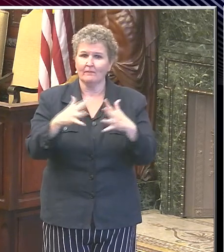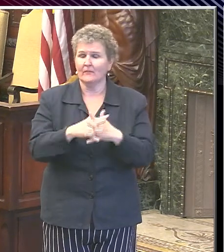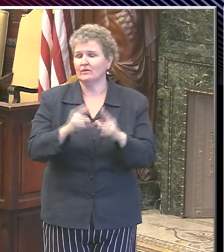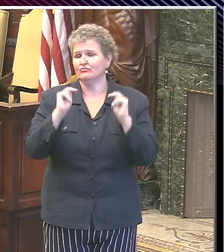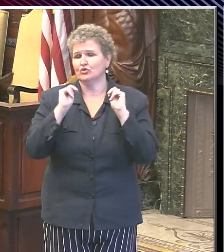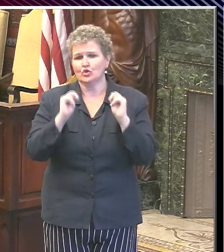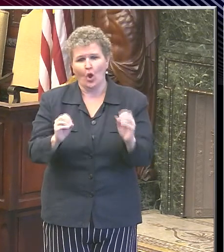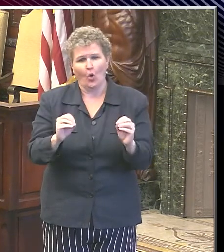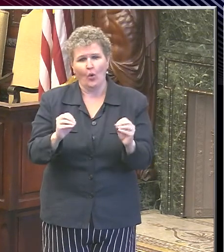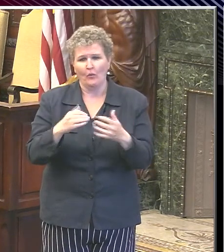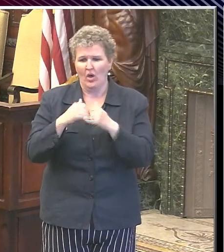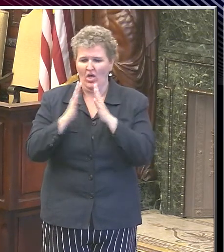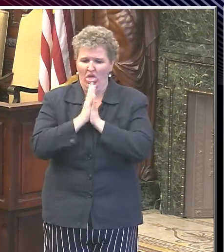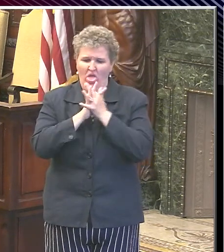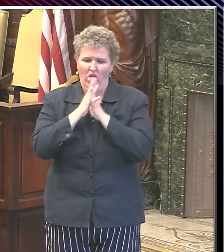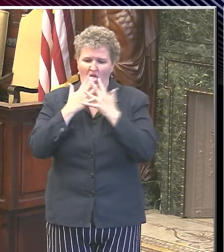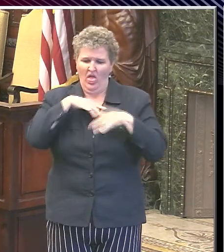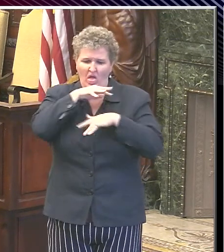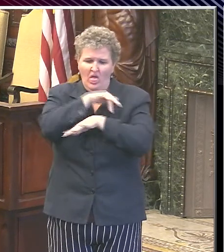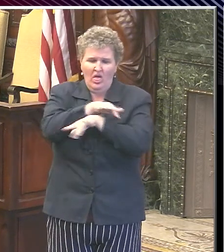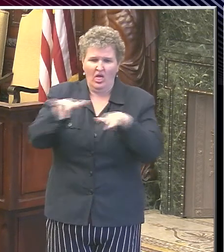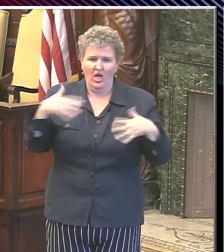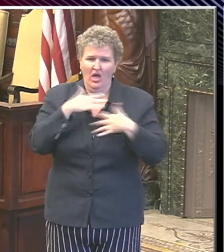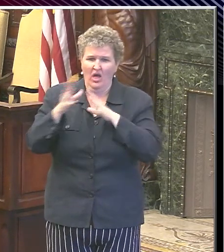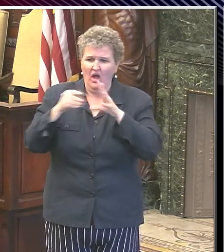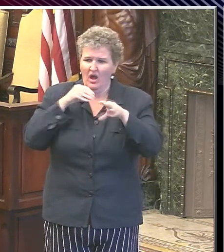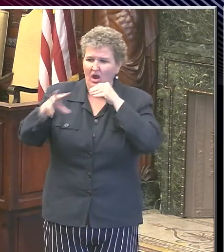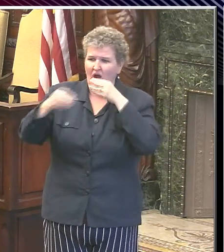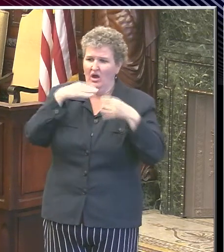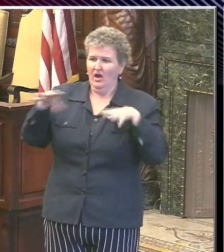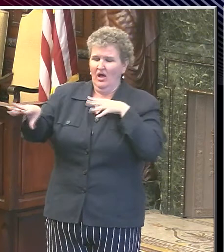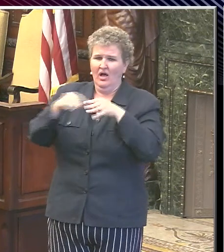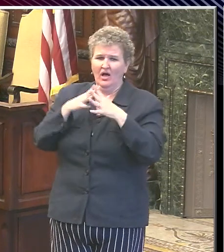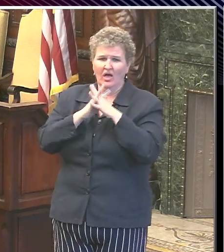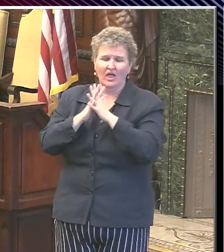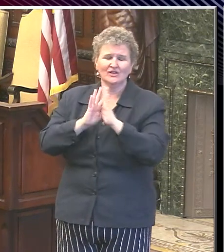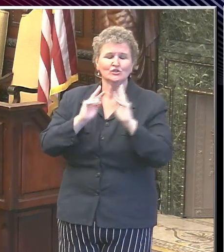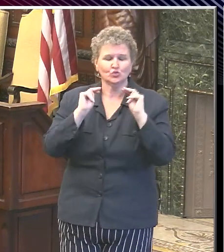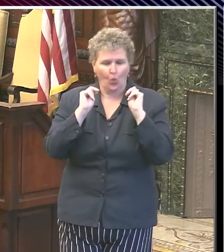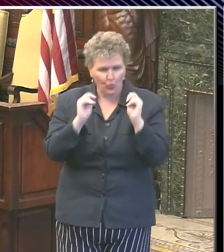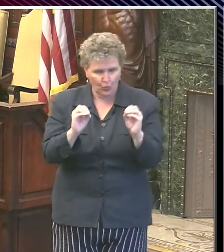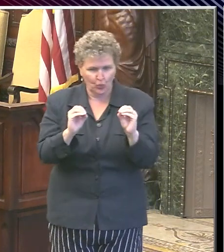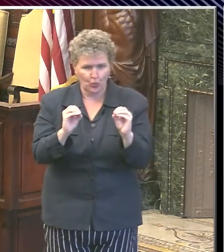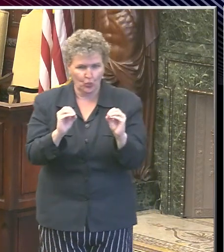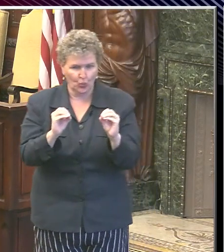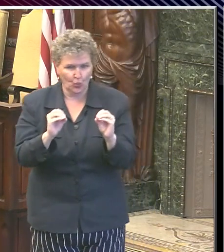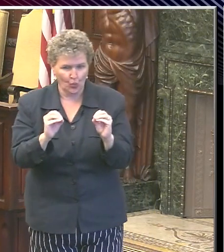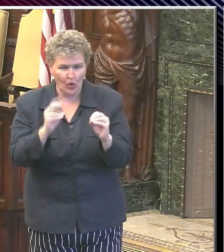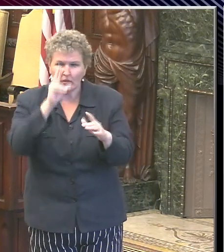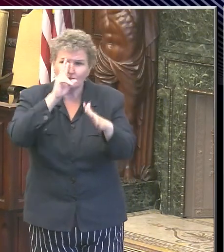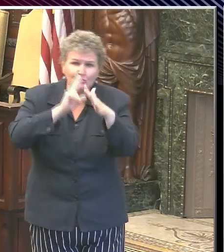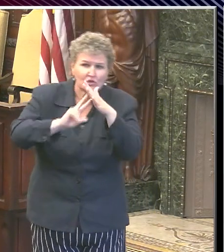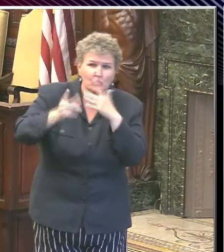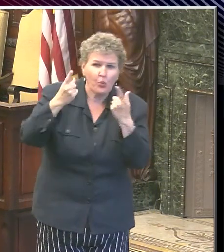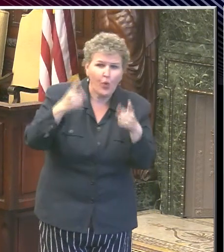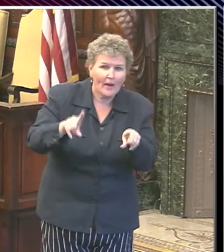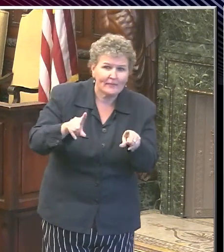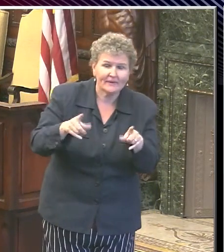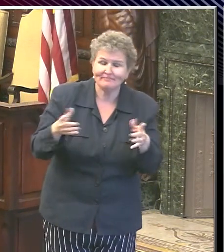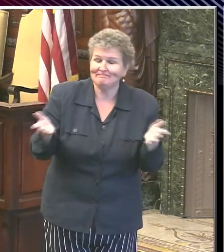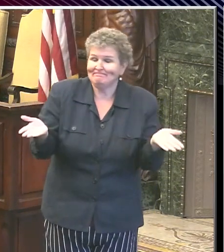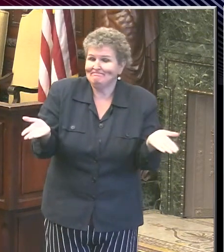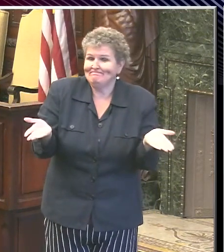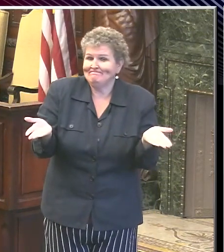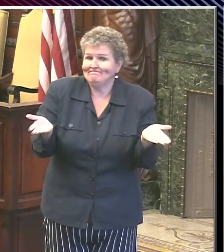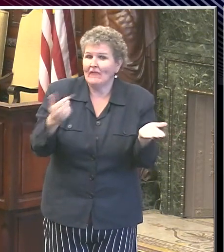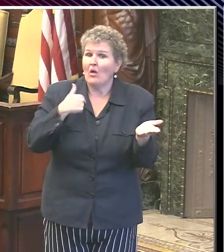for secretions from one person to go to another person. So, you know, we never know what's going to happen over the course of several months. But right now we